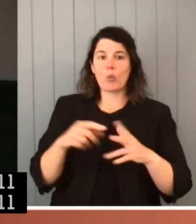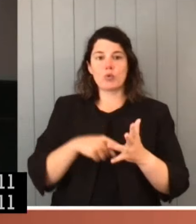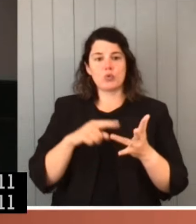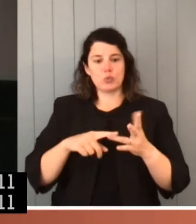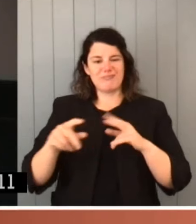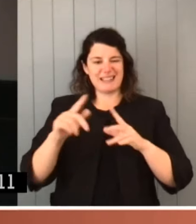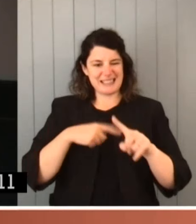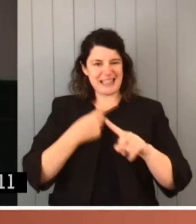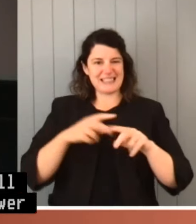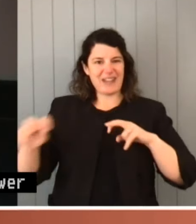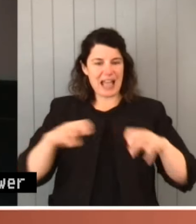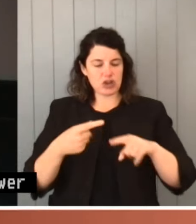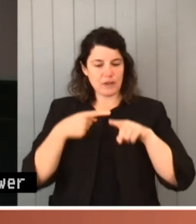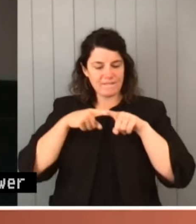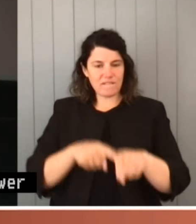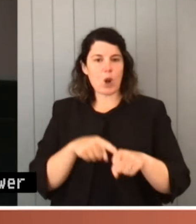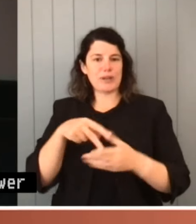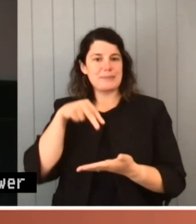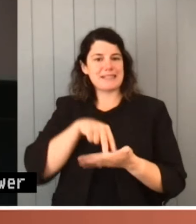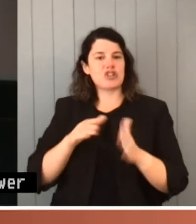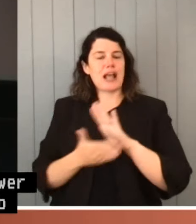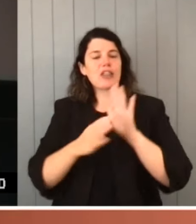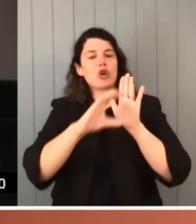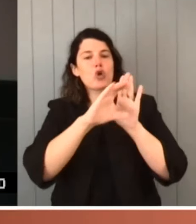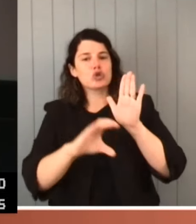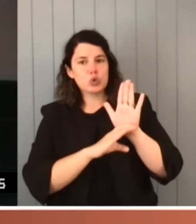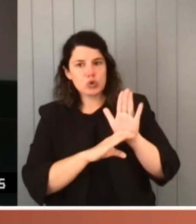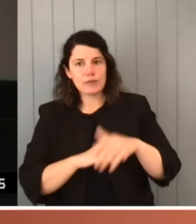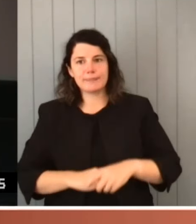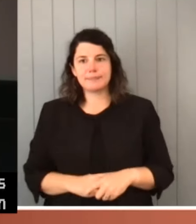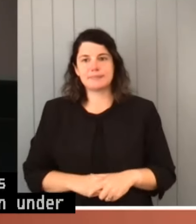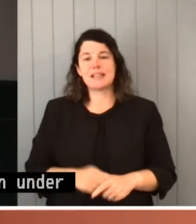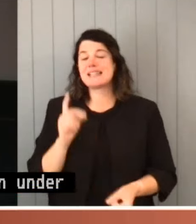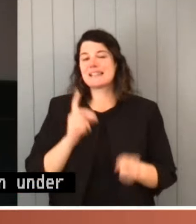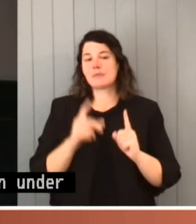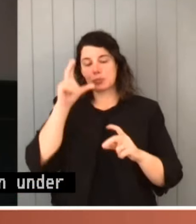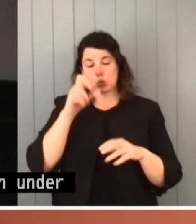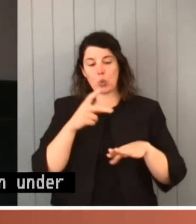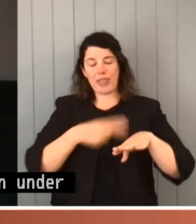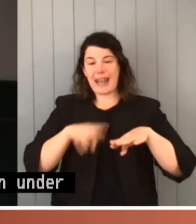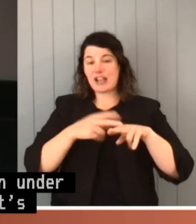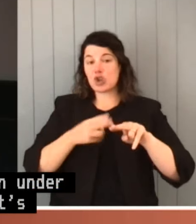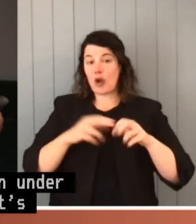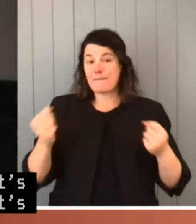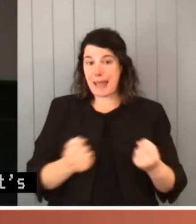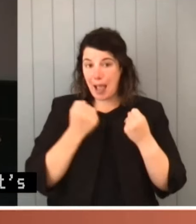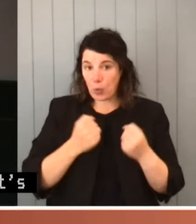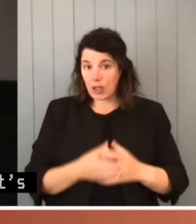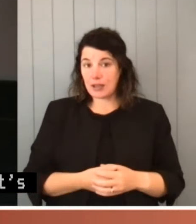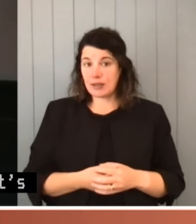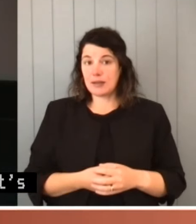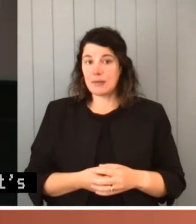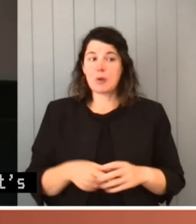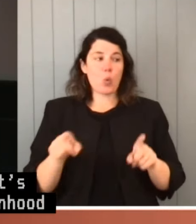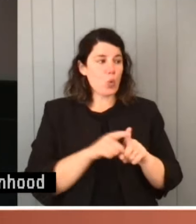appropriate to its position under the Constitution. Now, that's sometimes called the nationhood power, and it also picks up prerogative powers